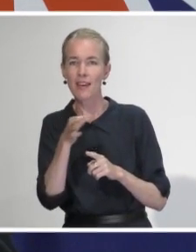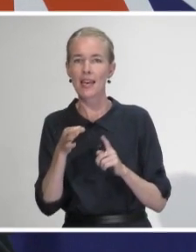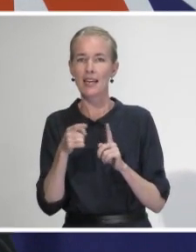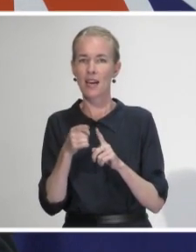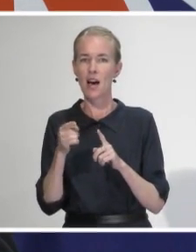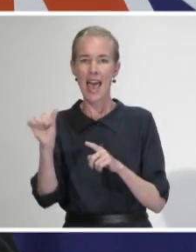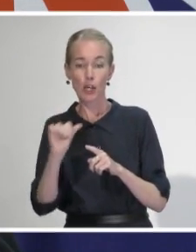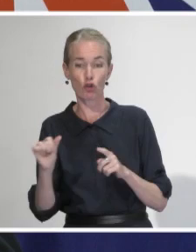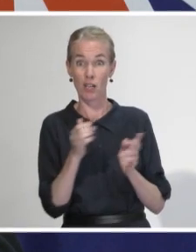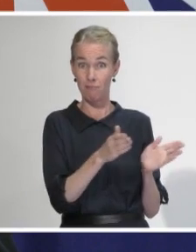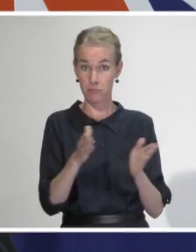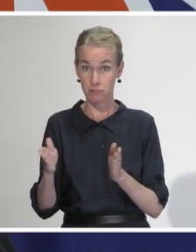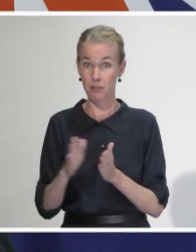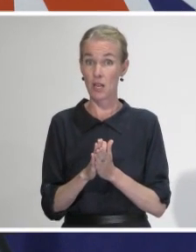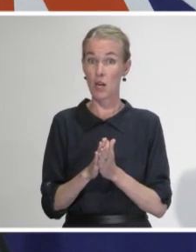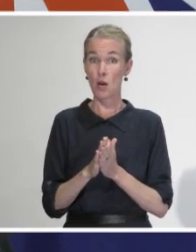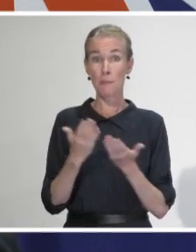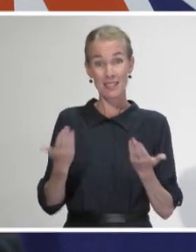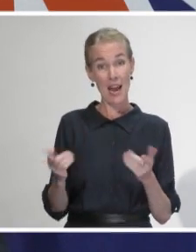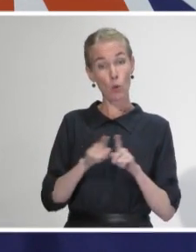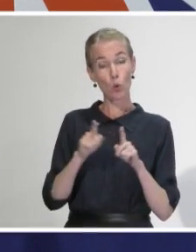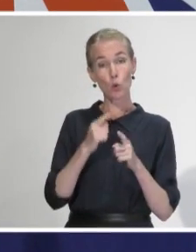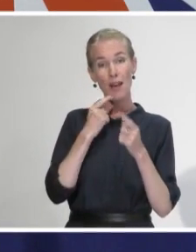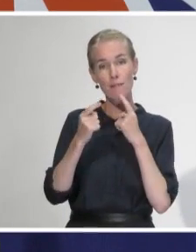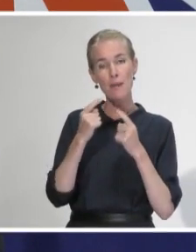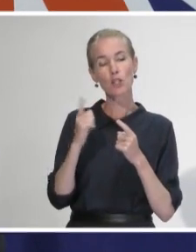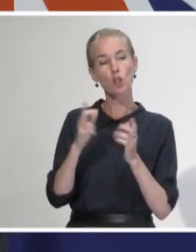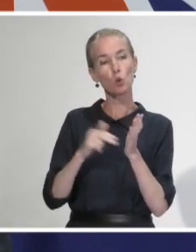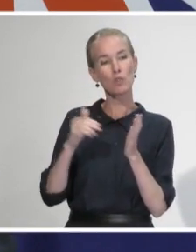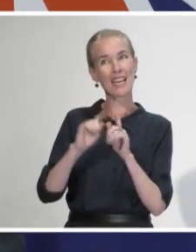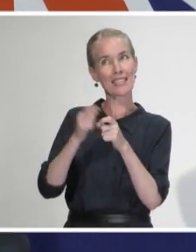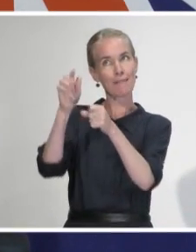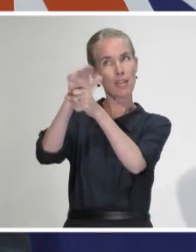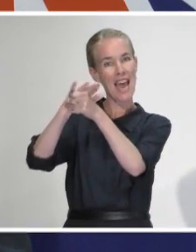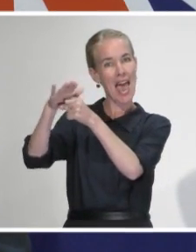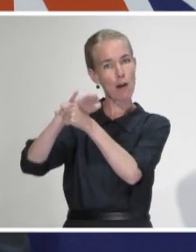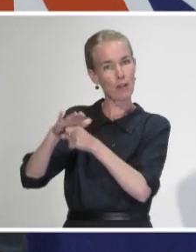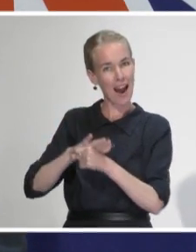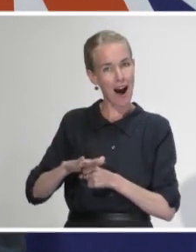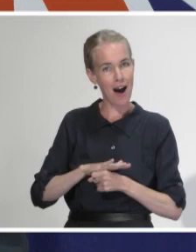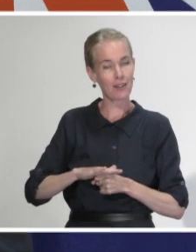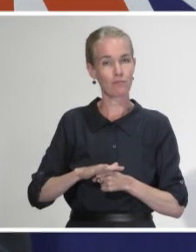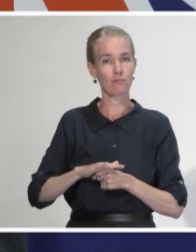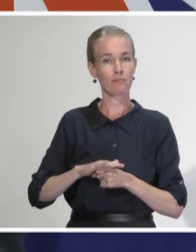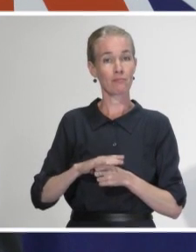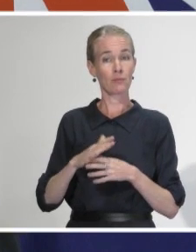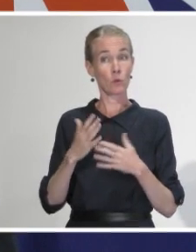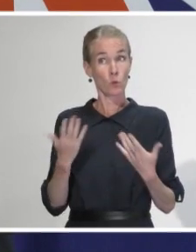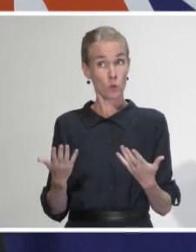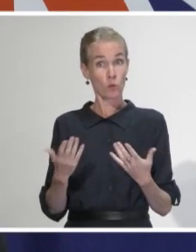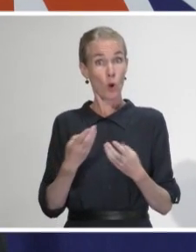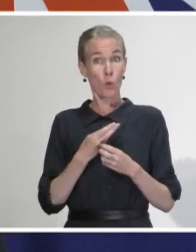And also adjusting for perhaps clusters that might be there. may be if you've got, for example, the bluff cluster would